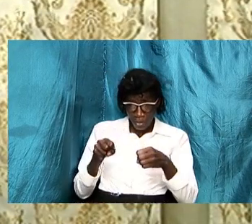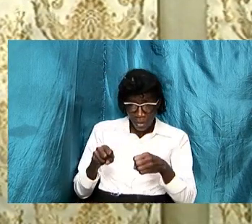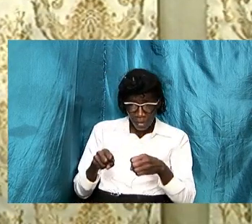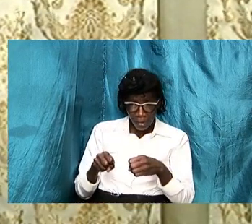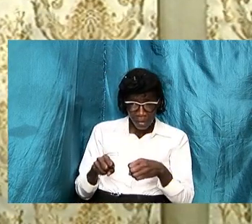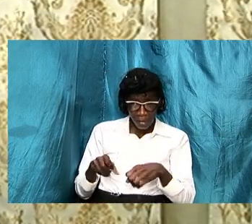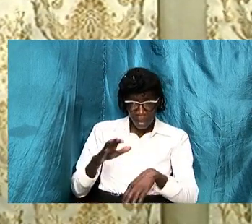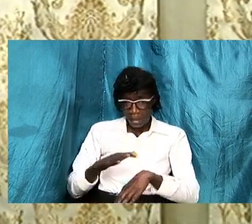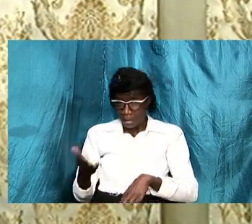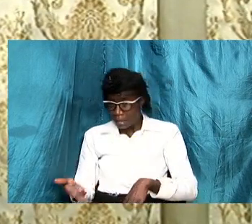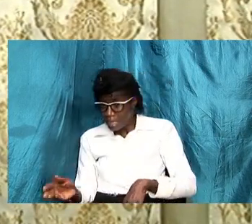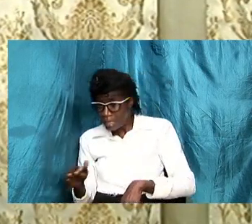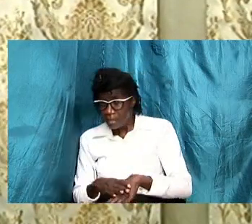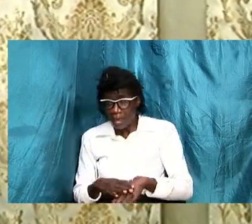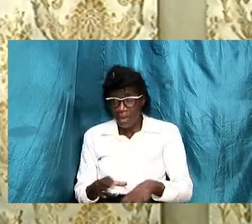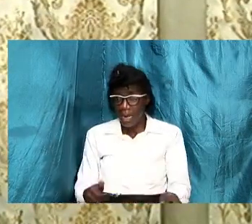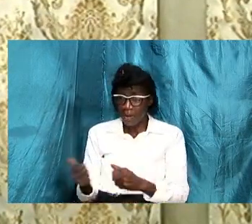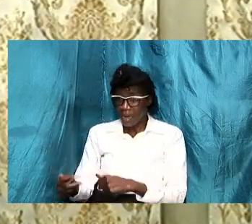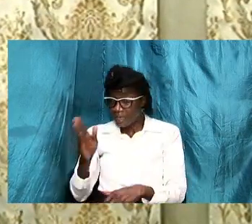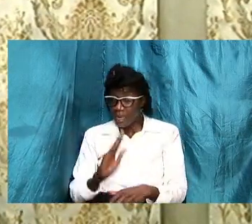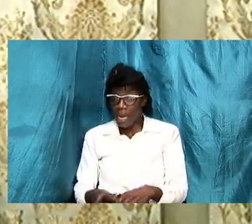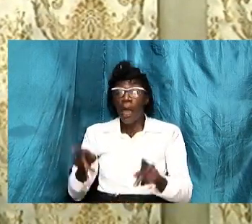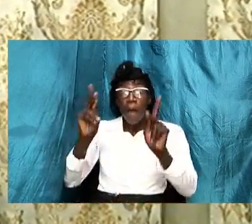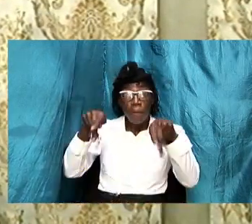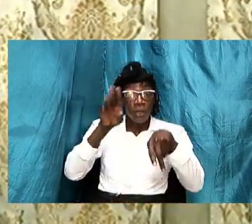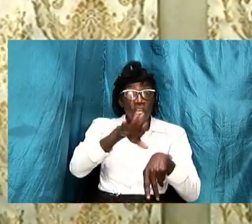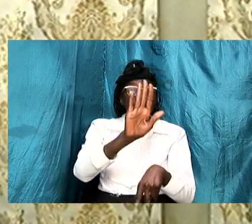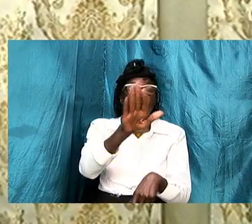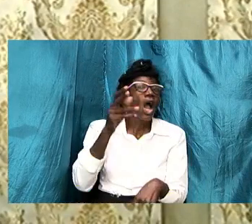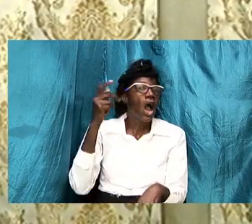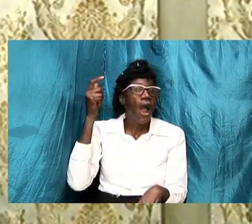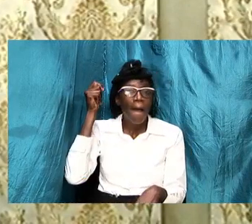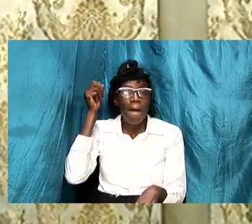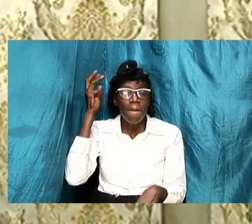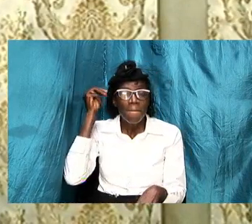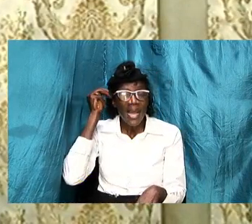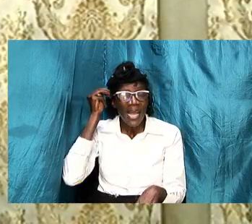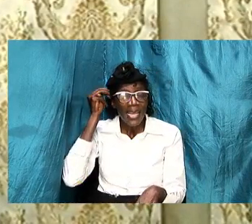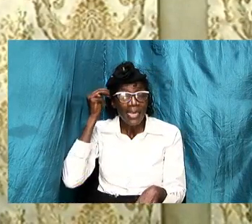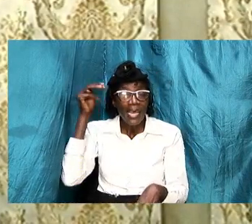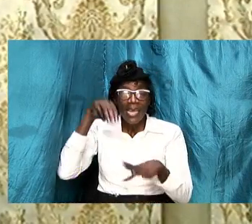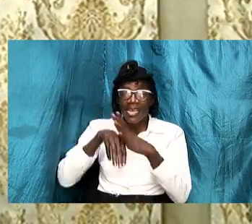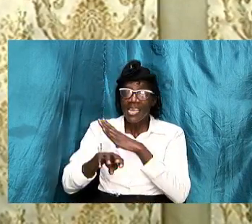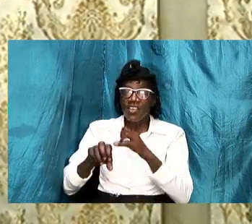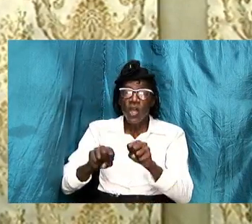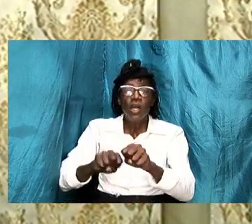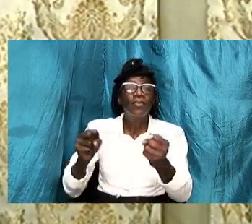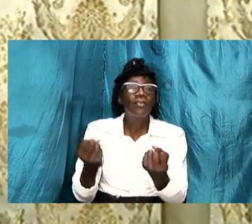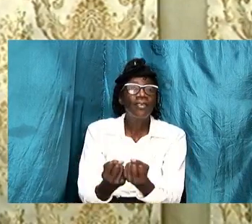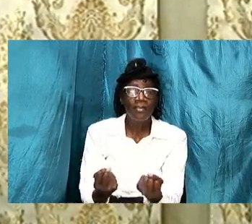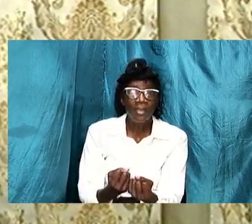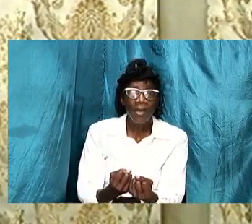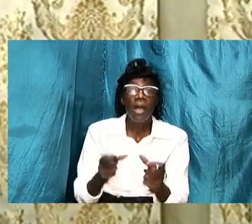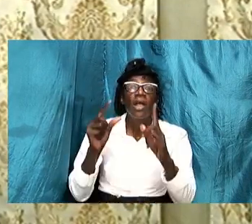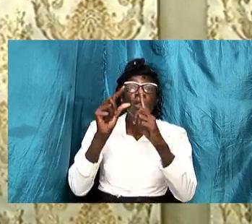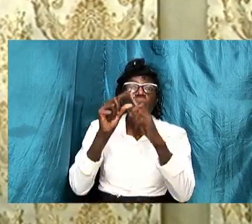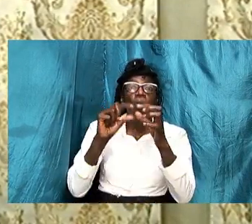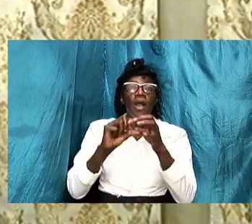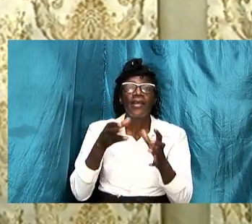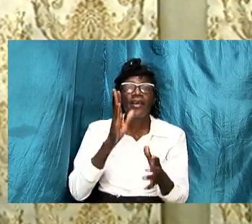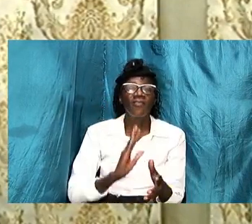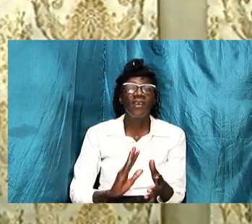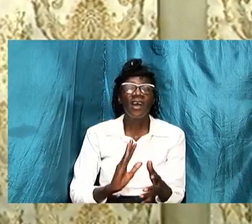god let's rivet it in our minds let's reinforce it in our systems the word of god